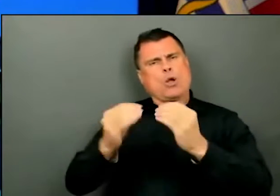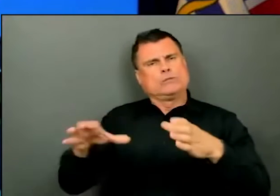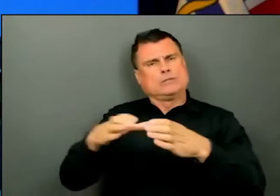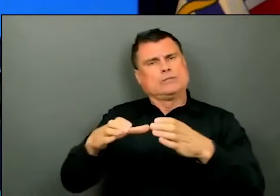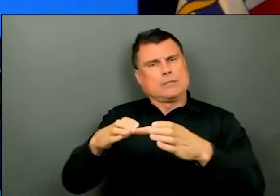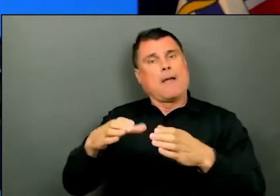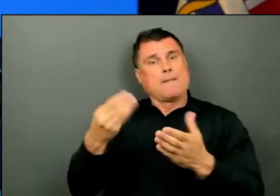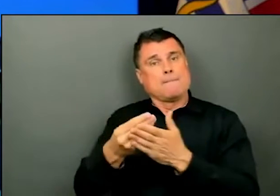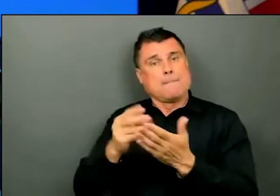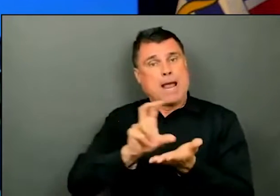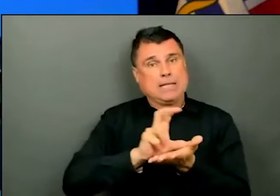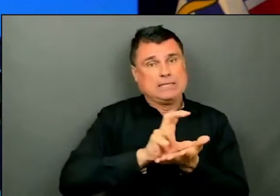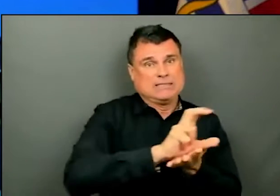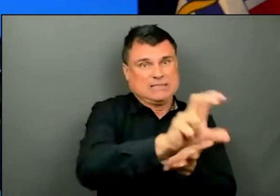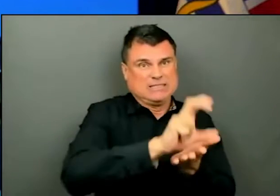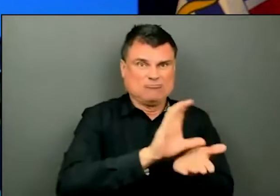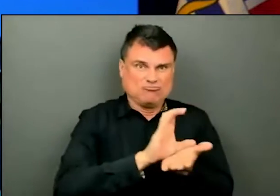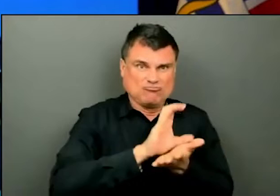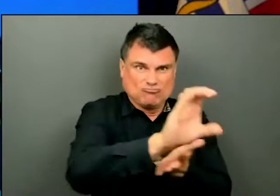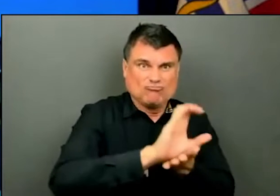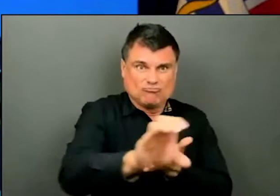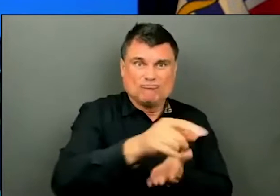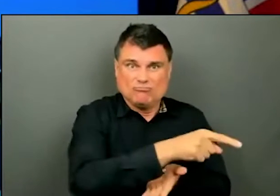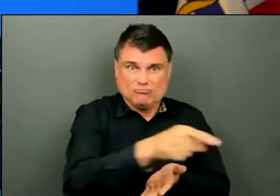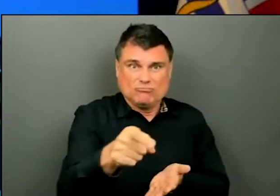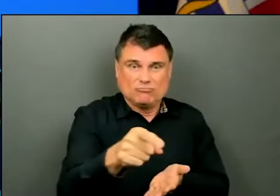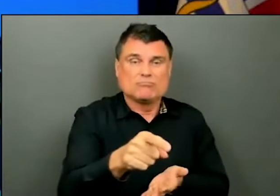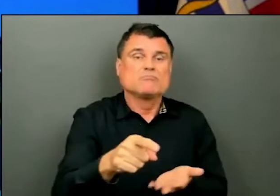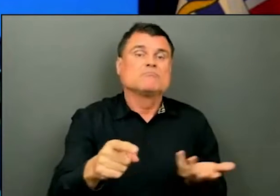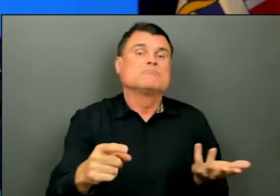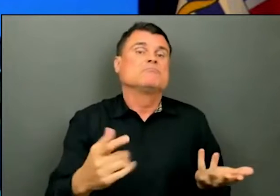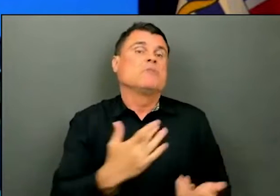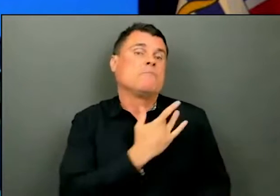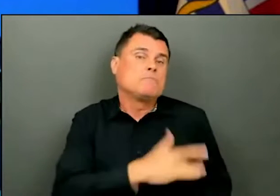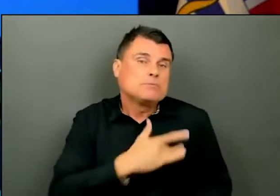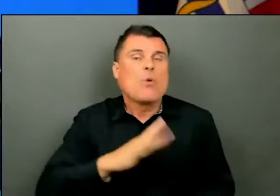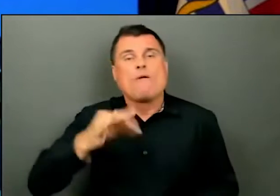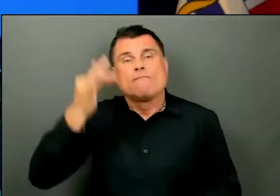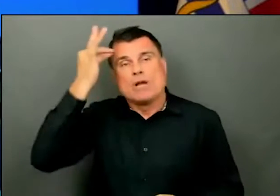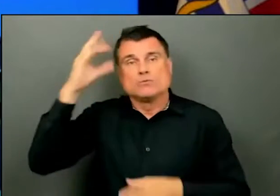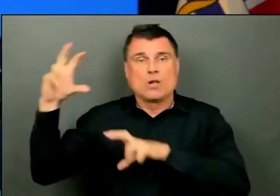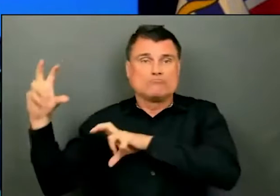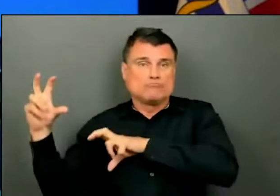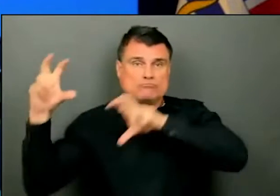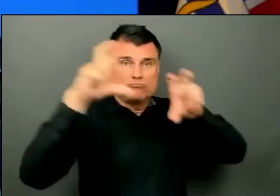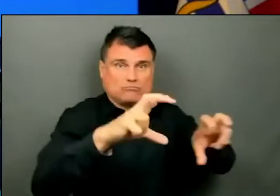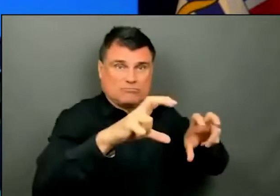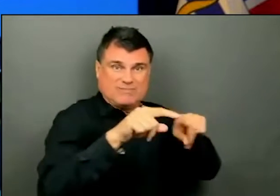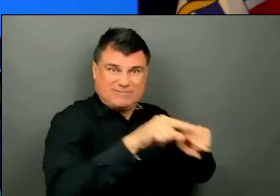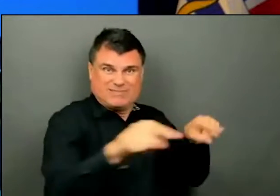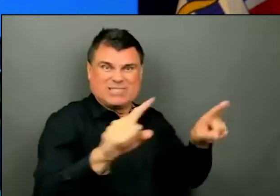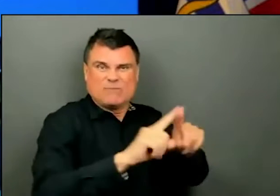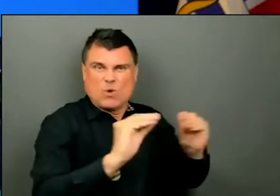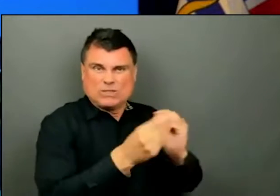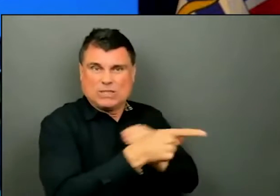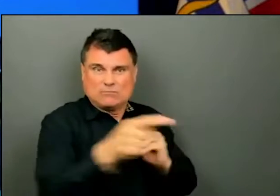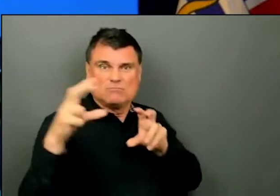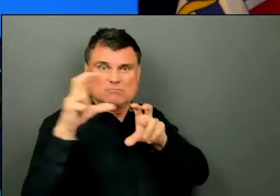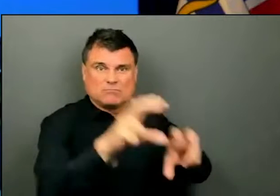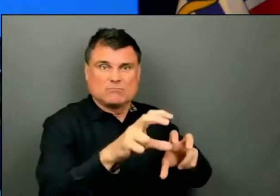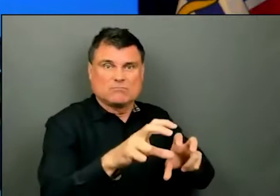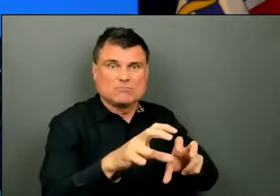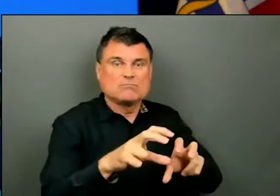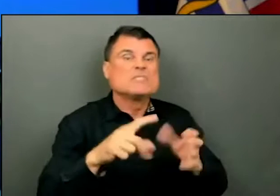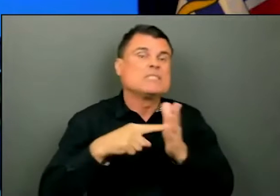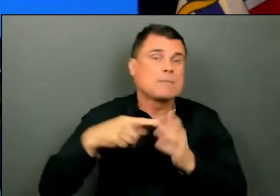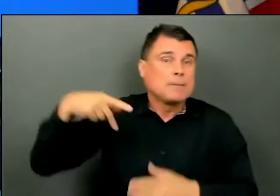grants. You mentioned some of the provincial grants or federal grants. Where are there some anchor attractions like the PNE